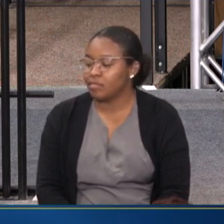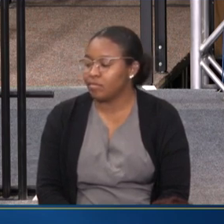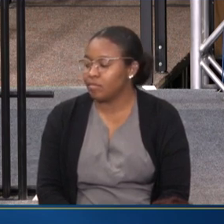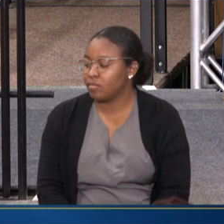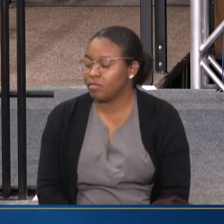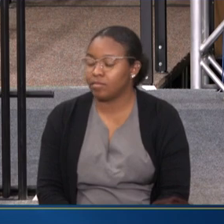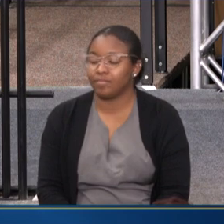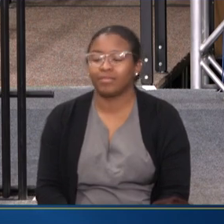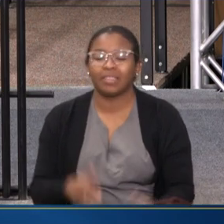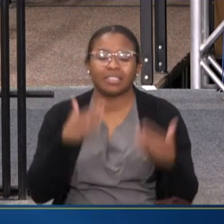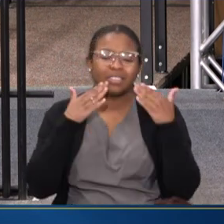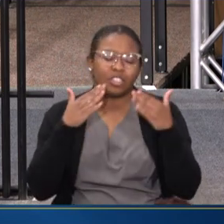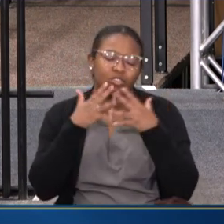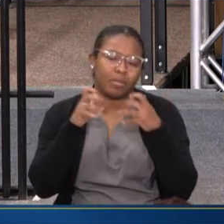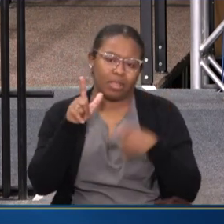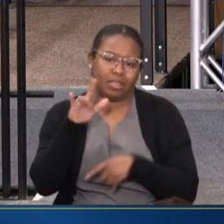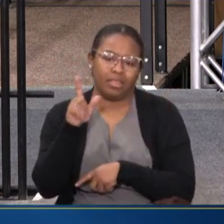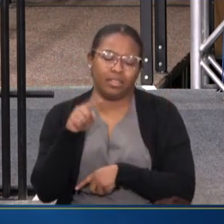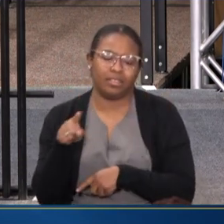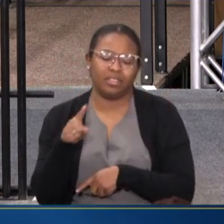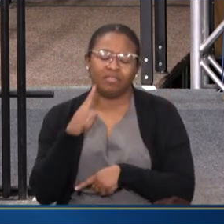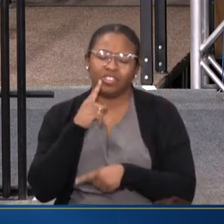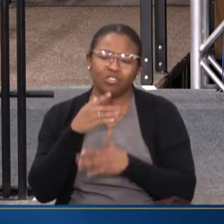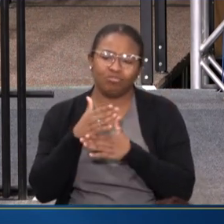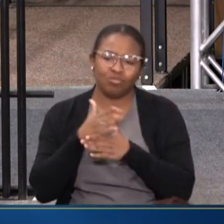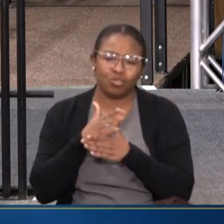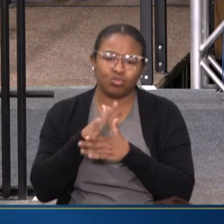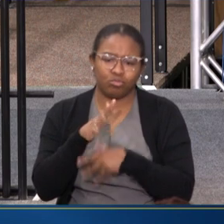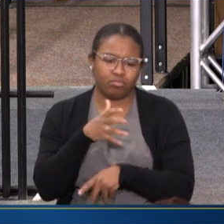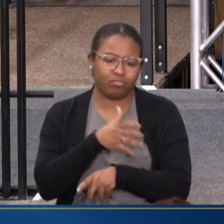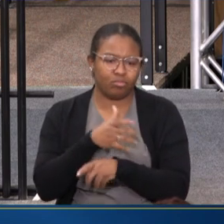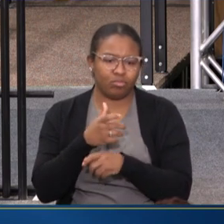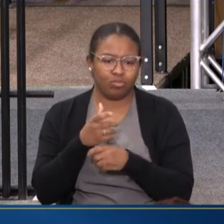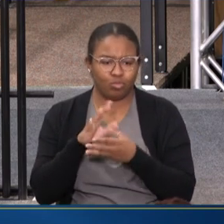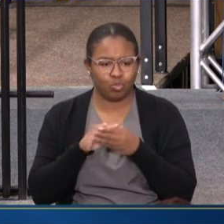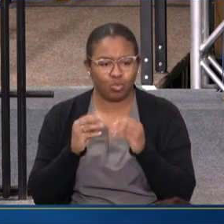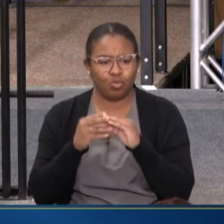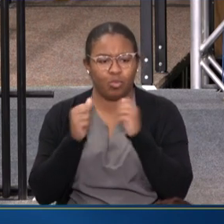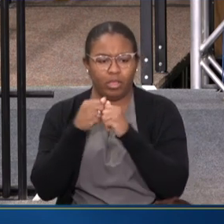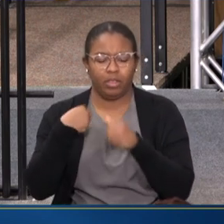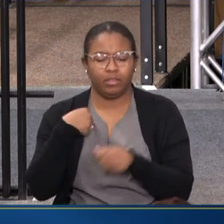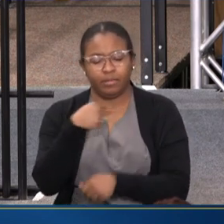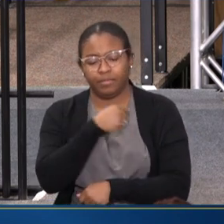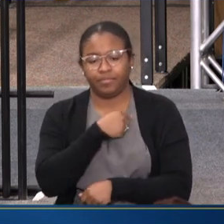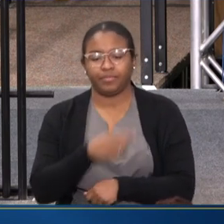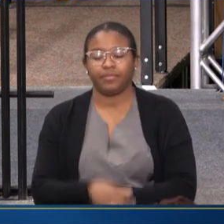THANK YOU SO MUCH, LIZ, FOR SHARING YOUR JOURNEY AND YOUR STORY WITH US.